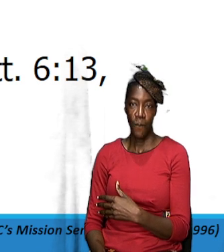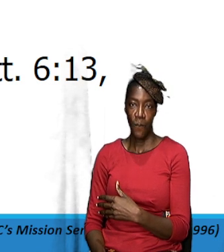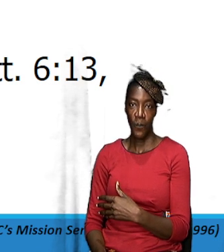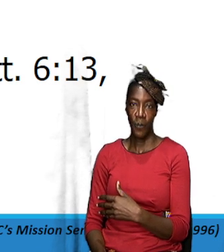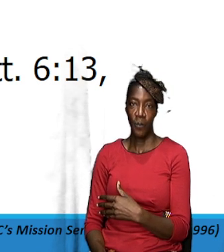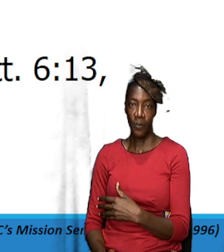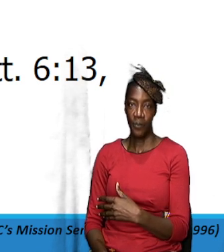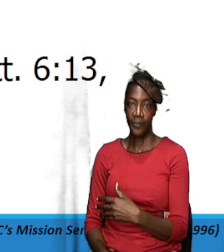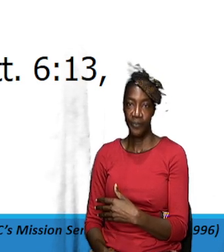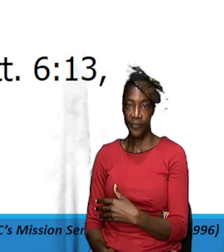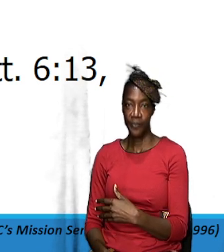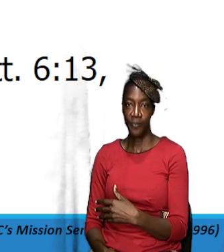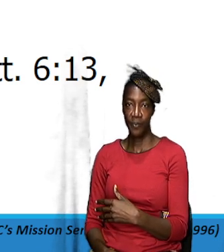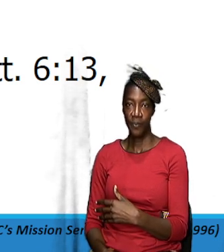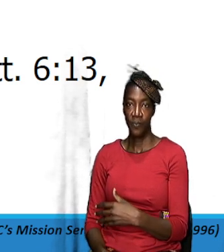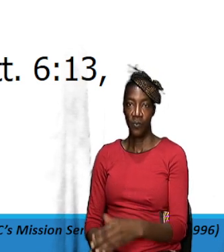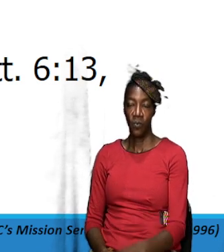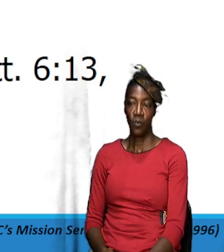physical bread